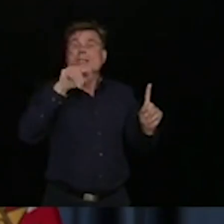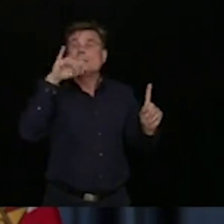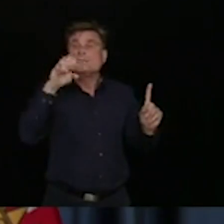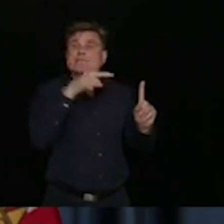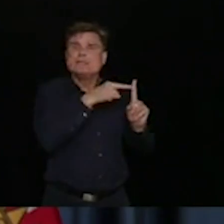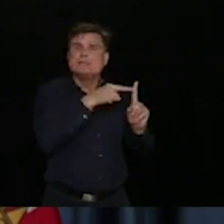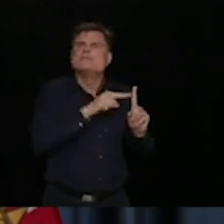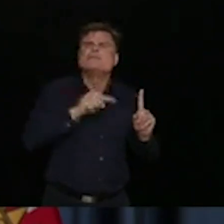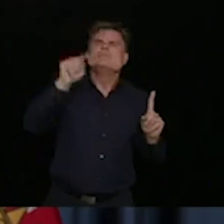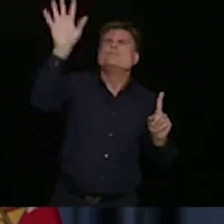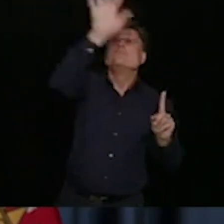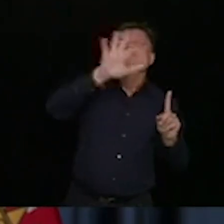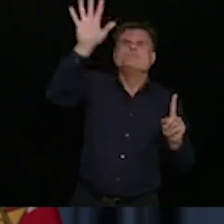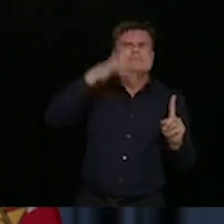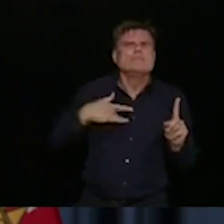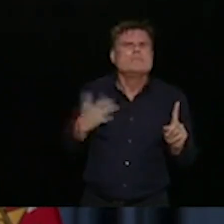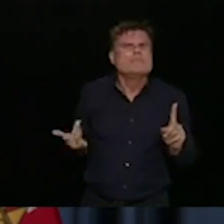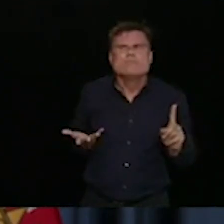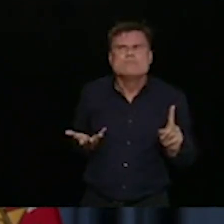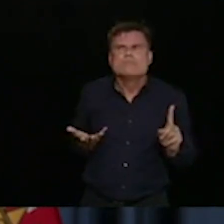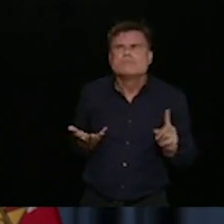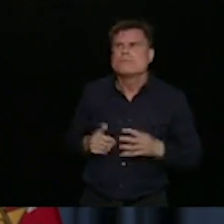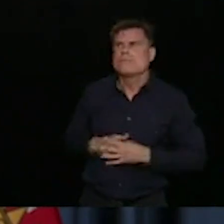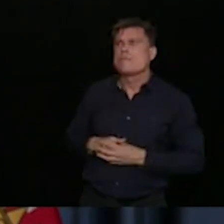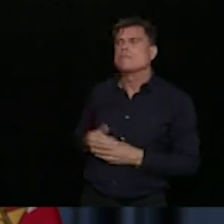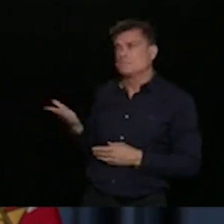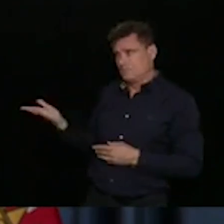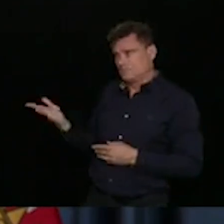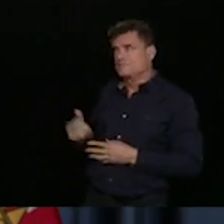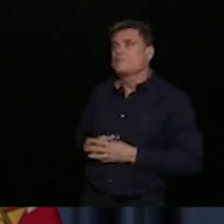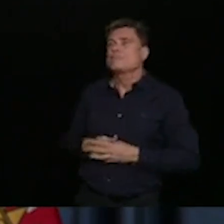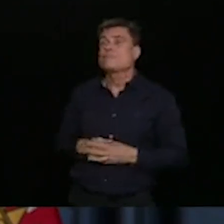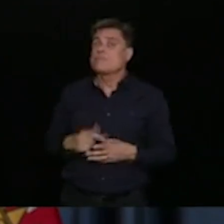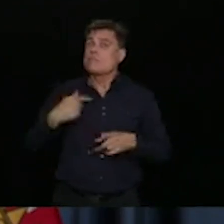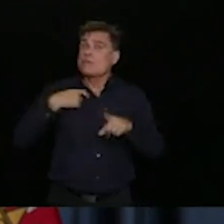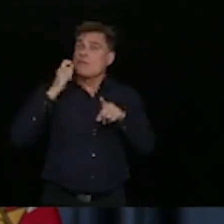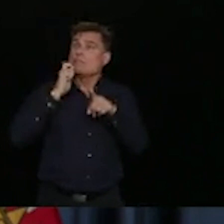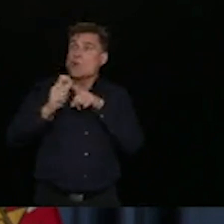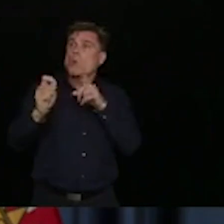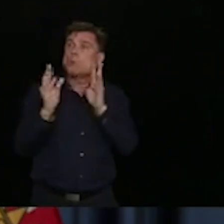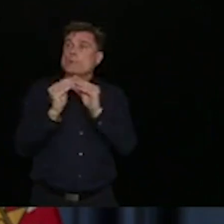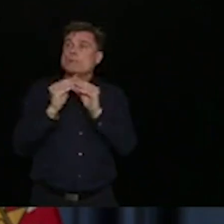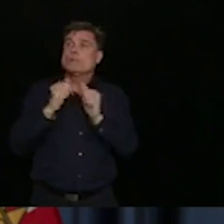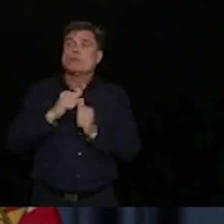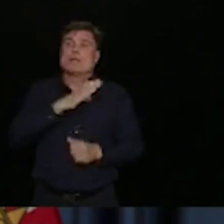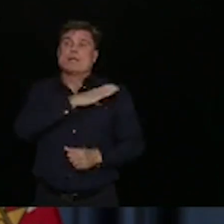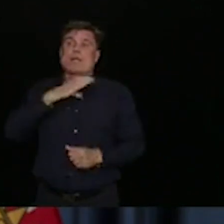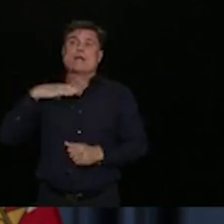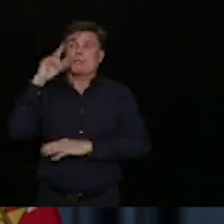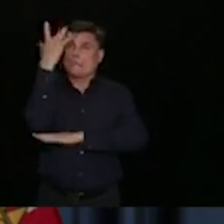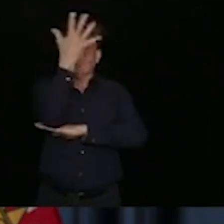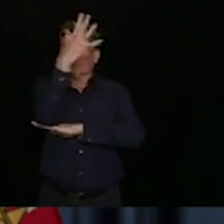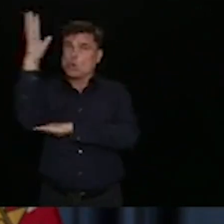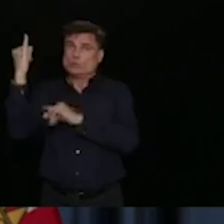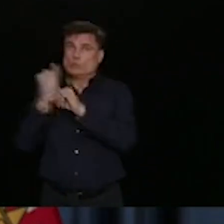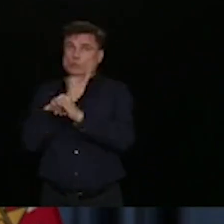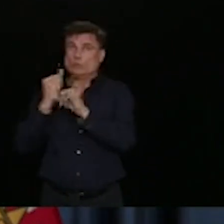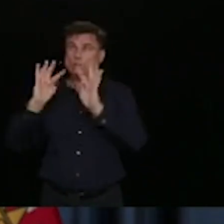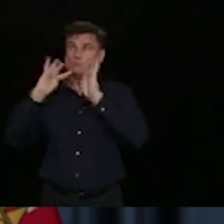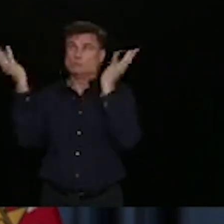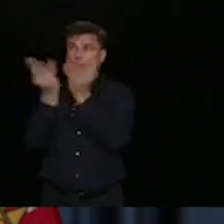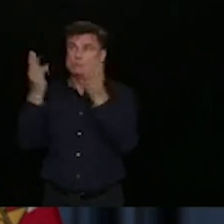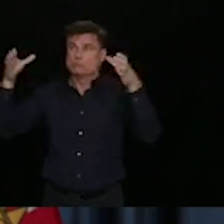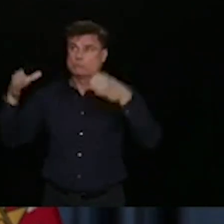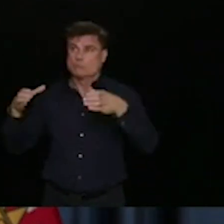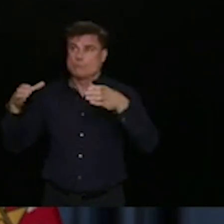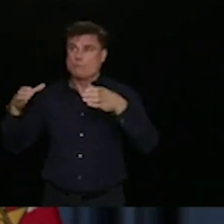I had a conference call with the council of forest industries a few weeks back. We've been working very diligently, trying to be